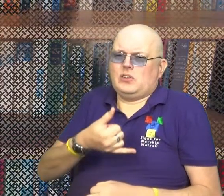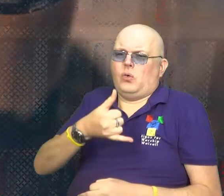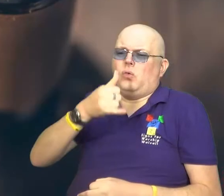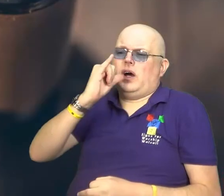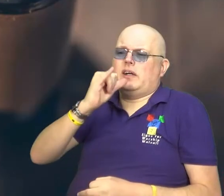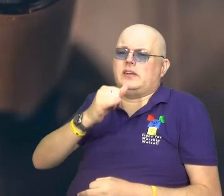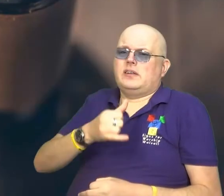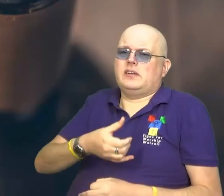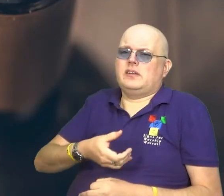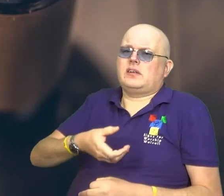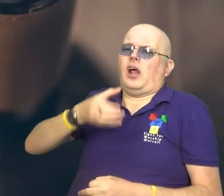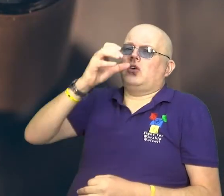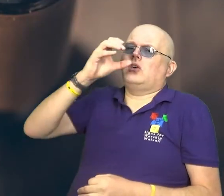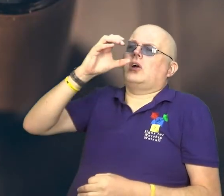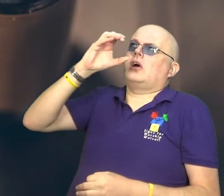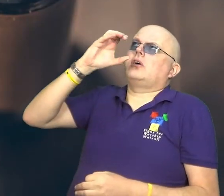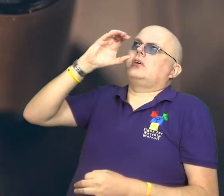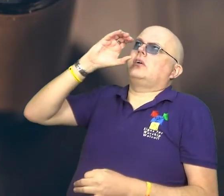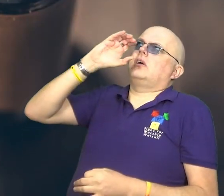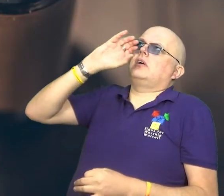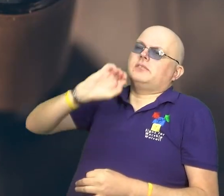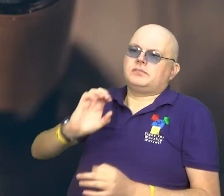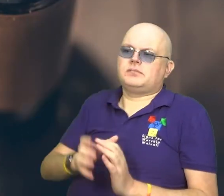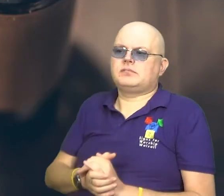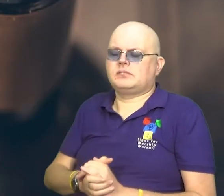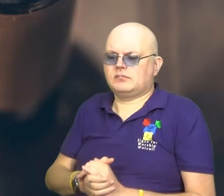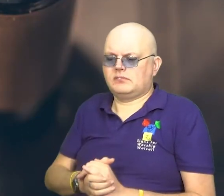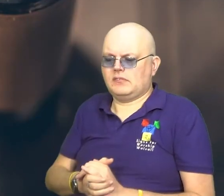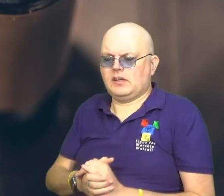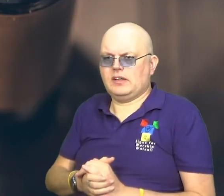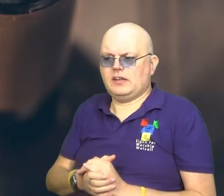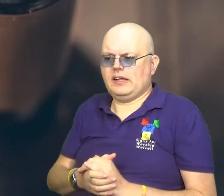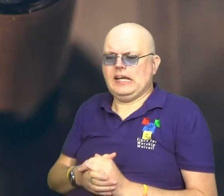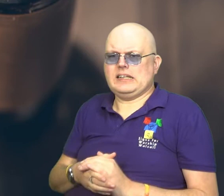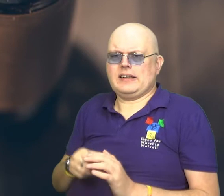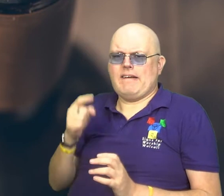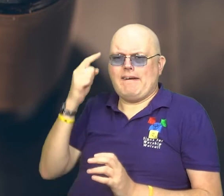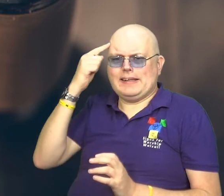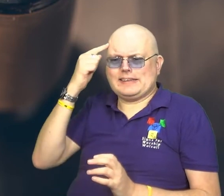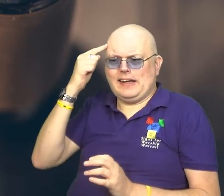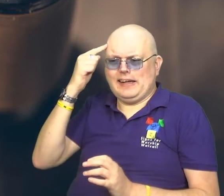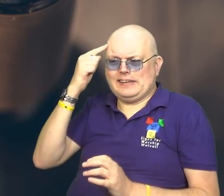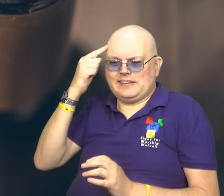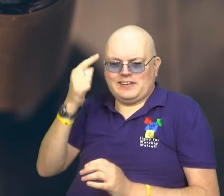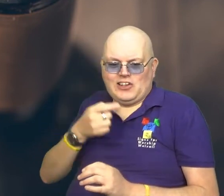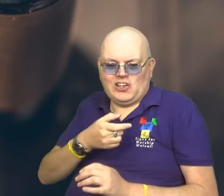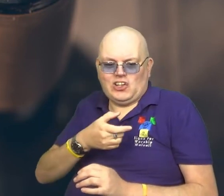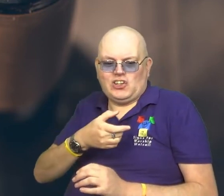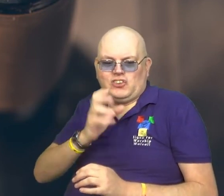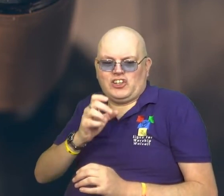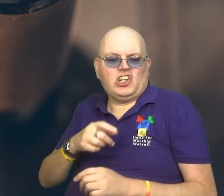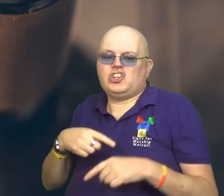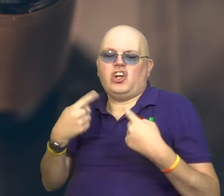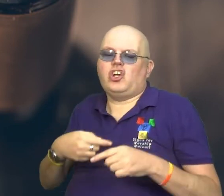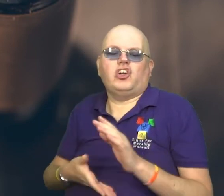and started drinking it at breakneck speed. She says a voice in her head was telling her she